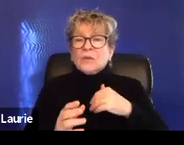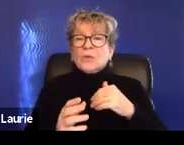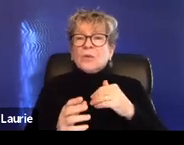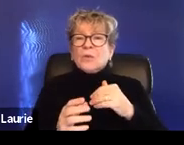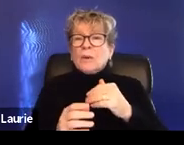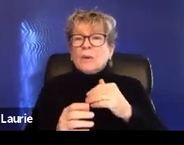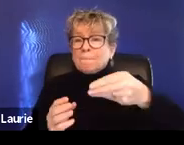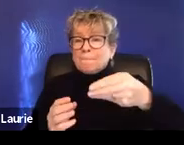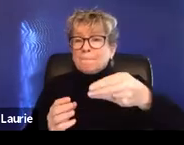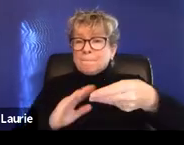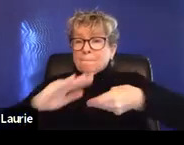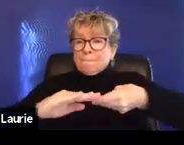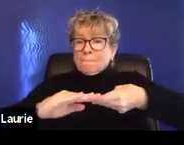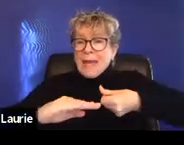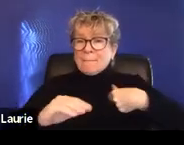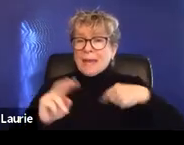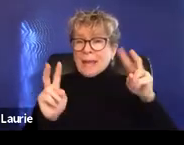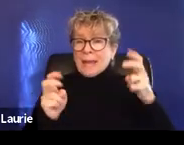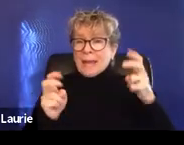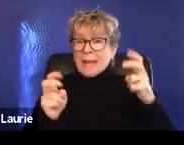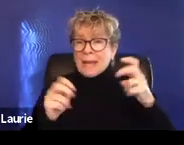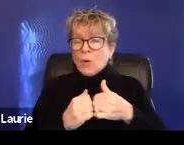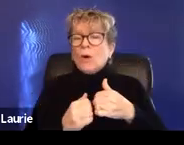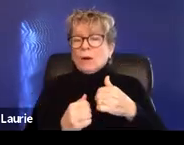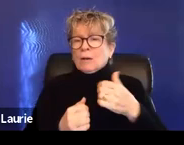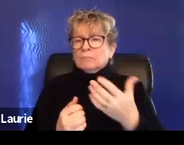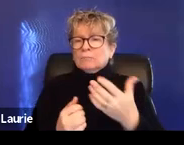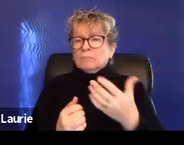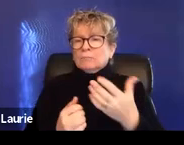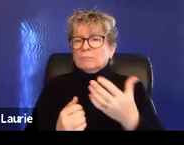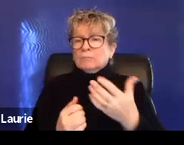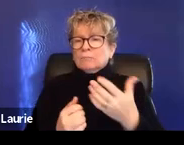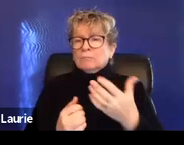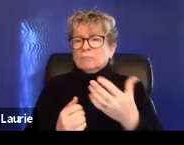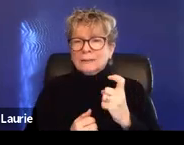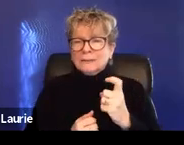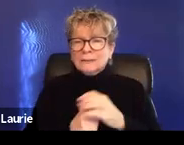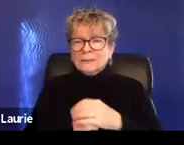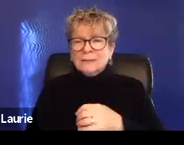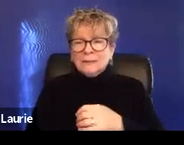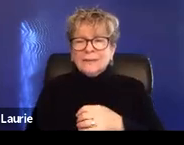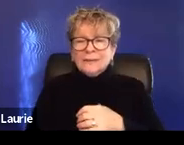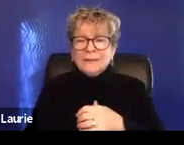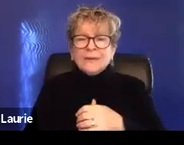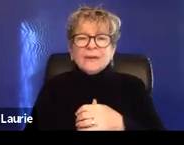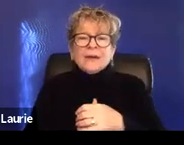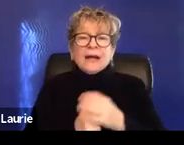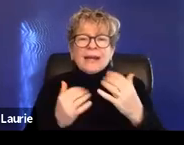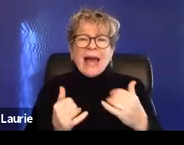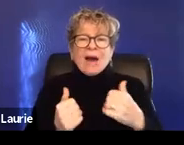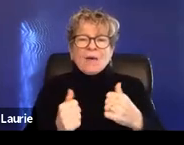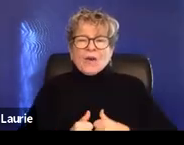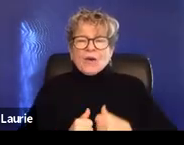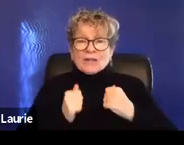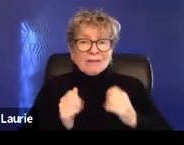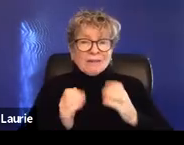Um, and so maybe in the housing situation, they weren't a survivor before, but because of their landlord, they are now a survivor. Um,